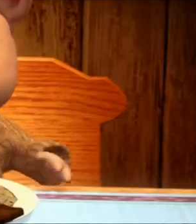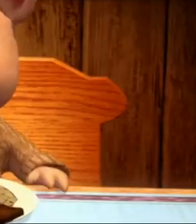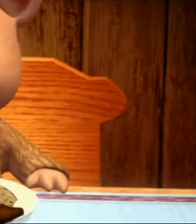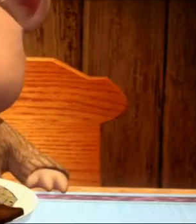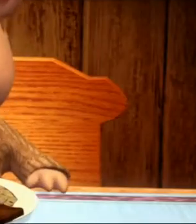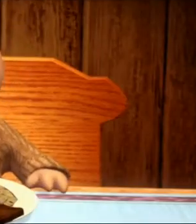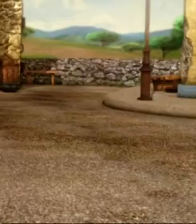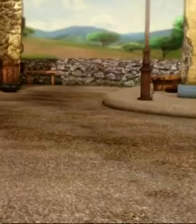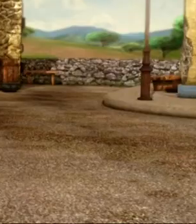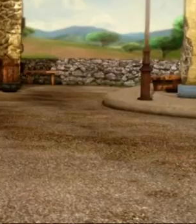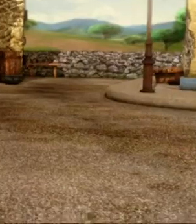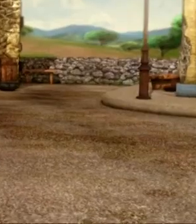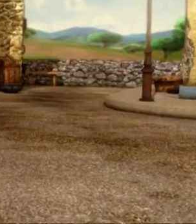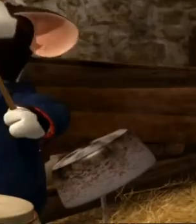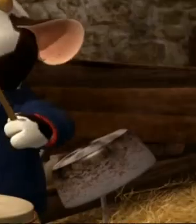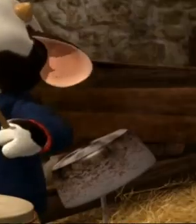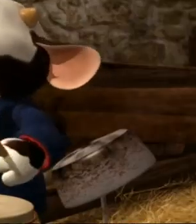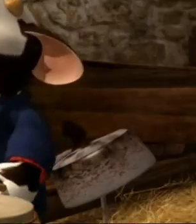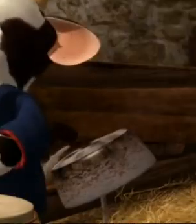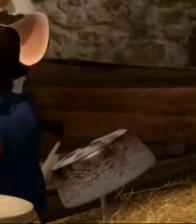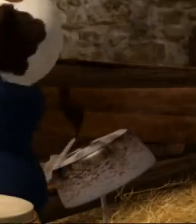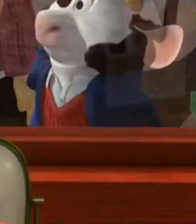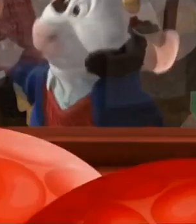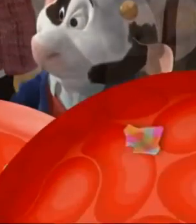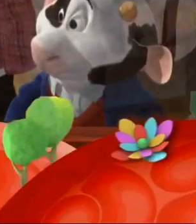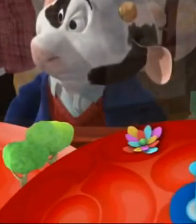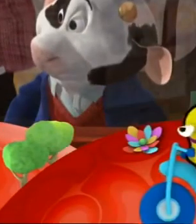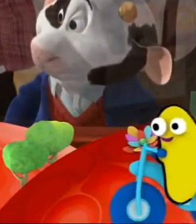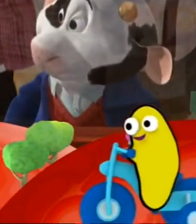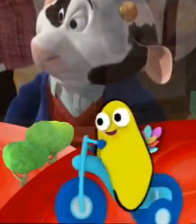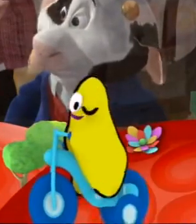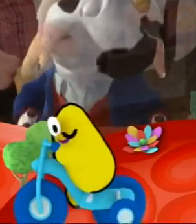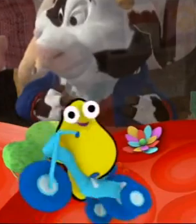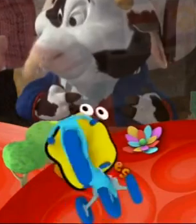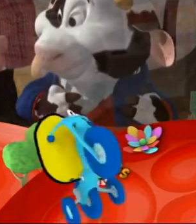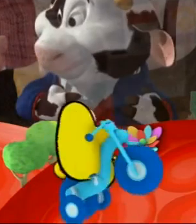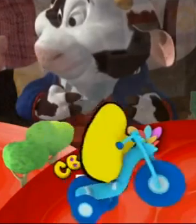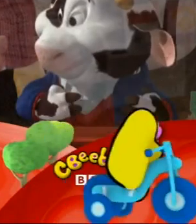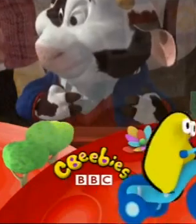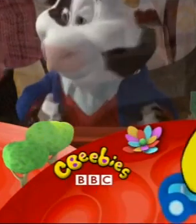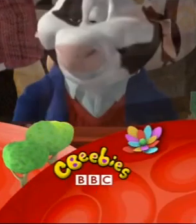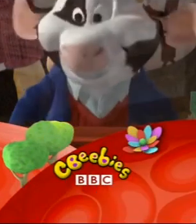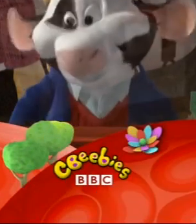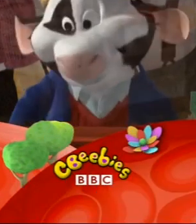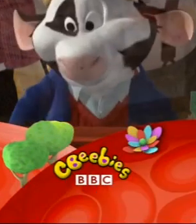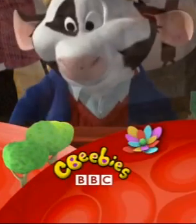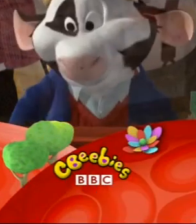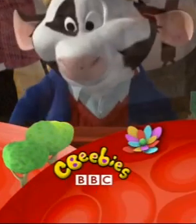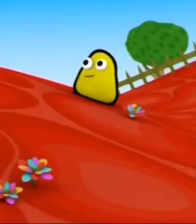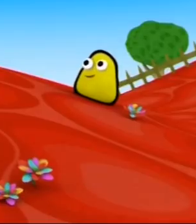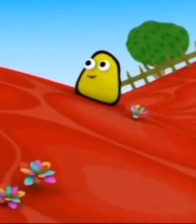That's where we have to go if we want to be on the television. We're going to be a fan! Shakers! Weekdays at 4.30 on C.B.B.'s.